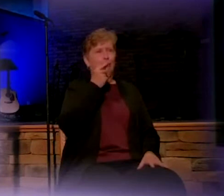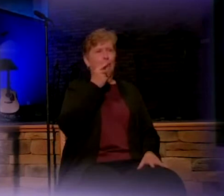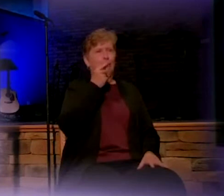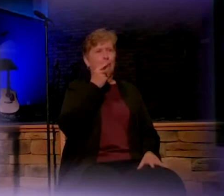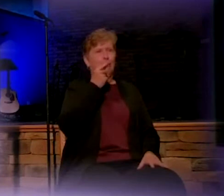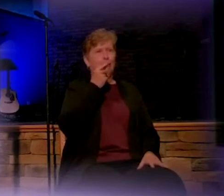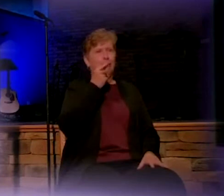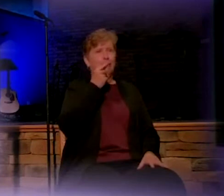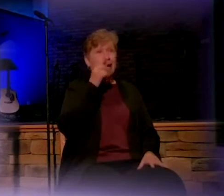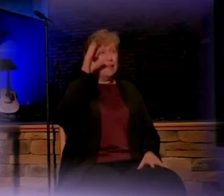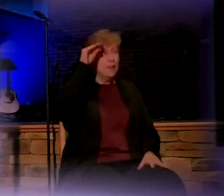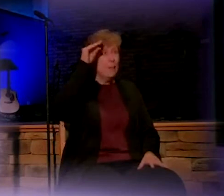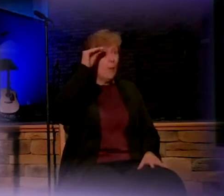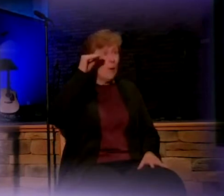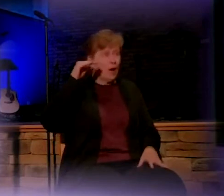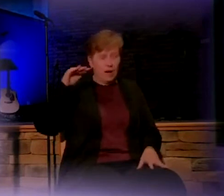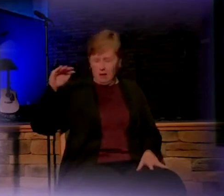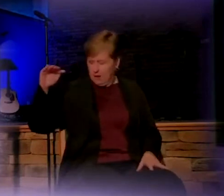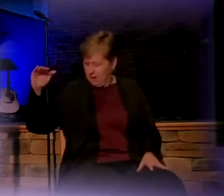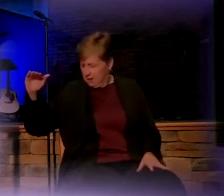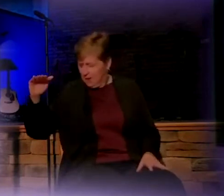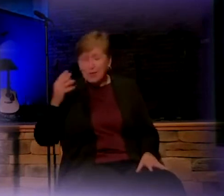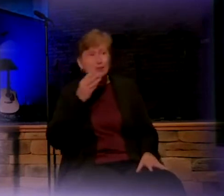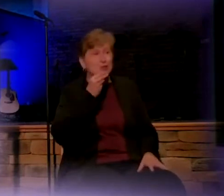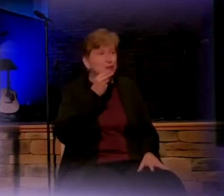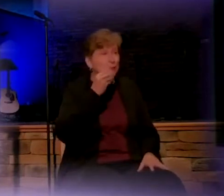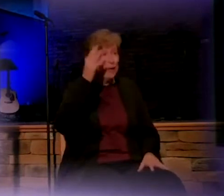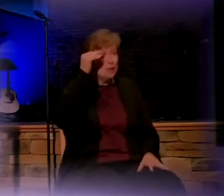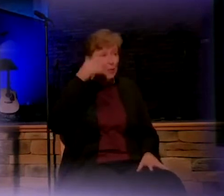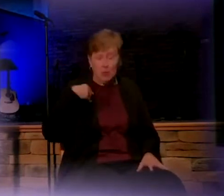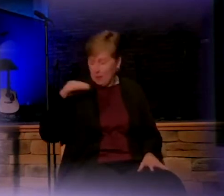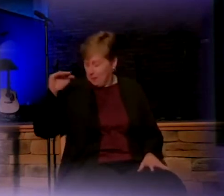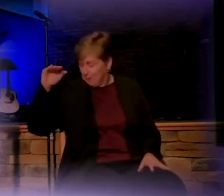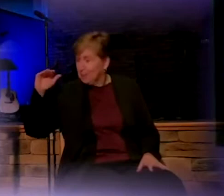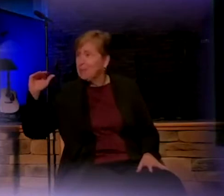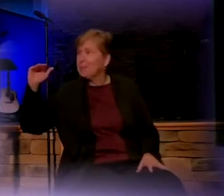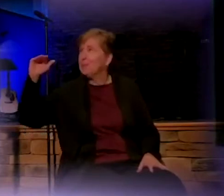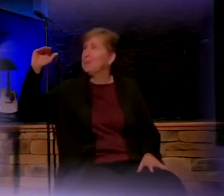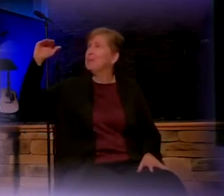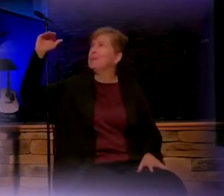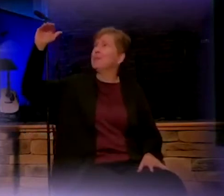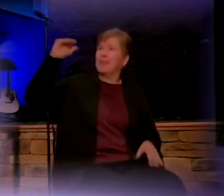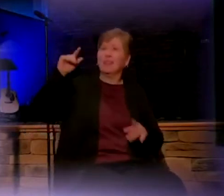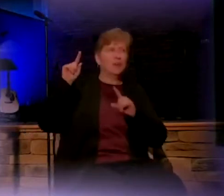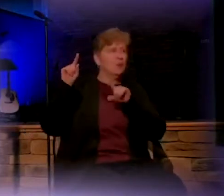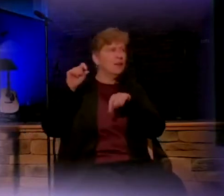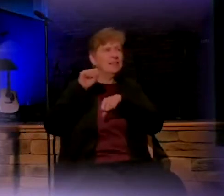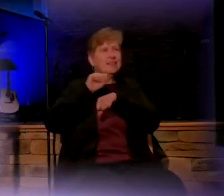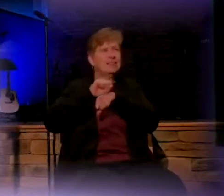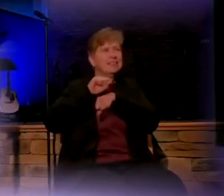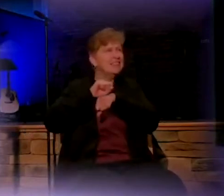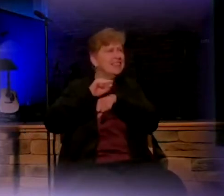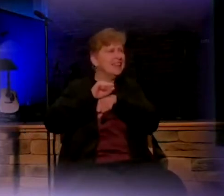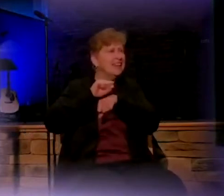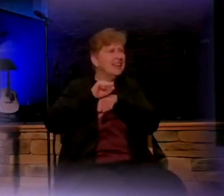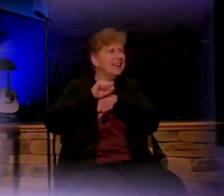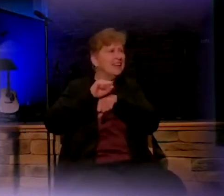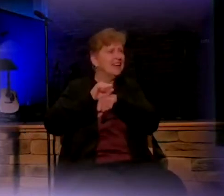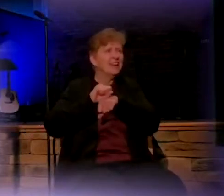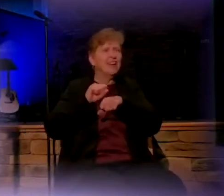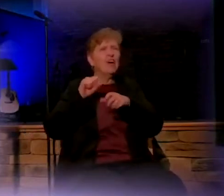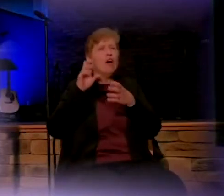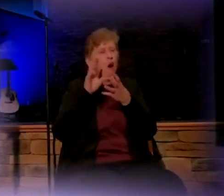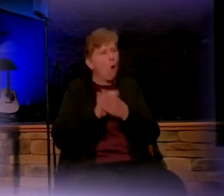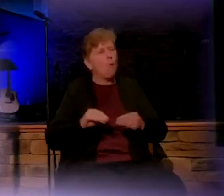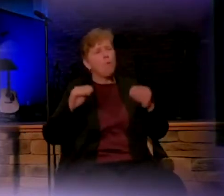As a little boy growing up, a Jewish boy going to the synagogue. He could have gone to the synagogue one day and they opened the scroll